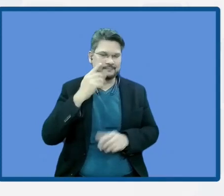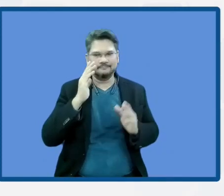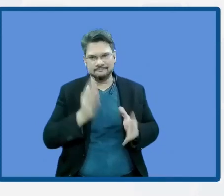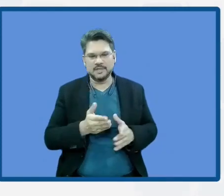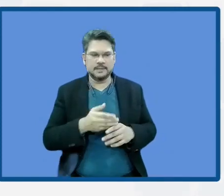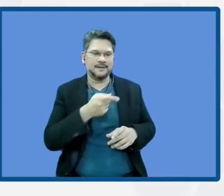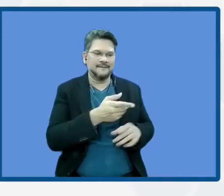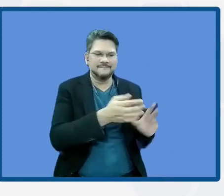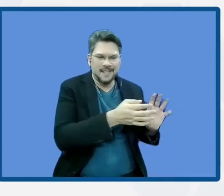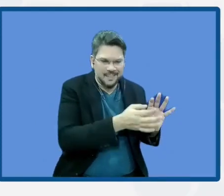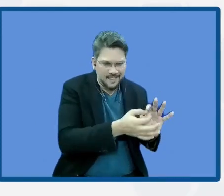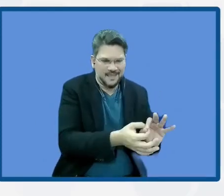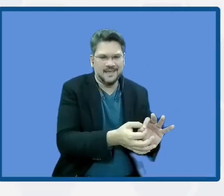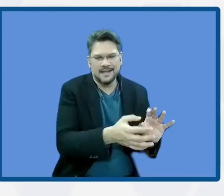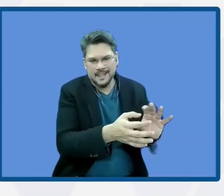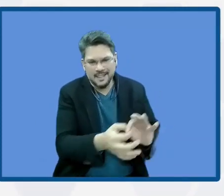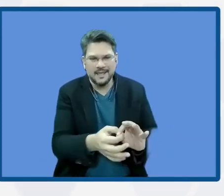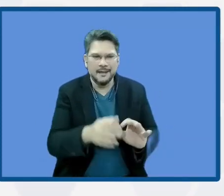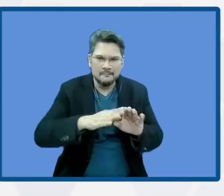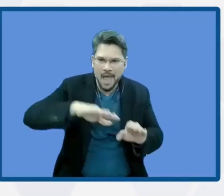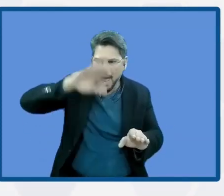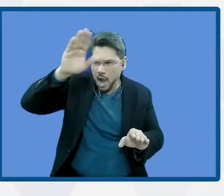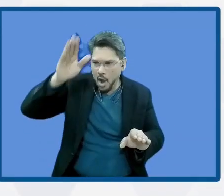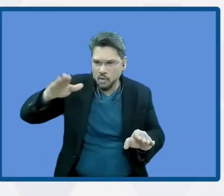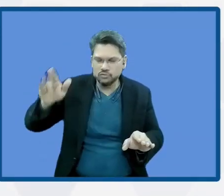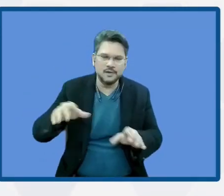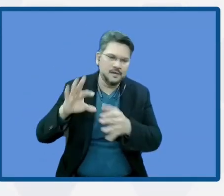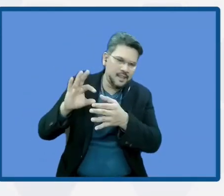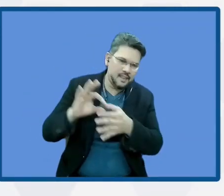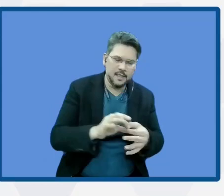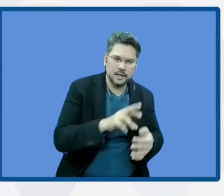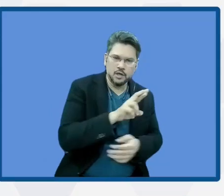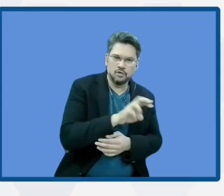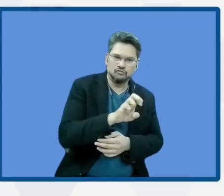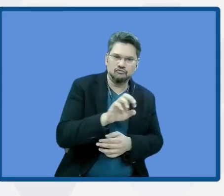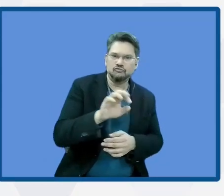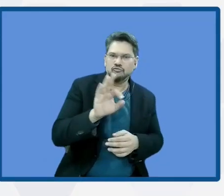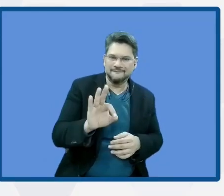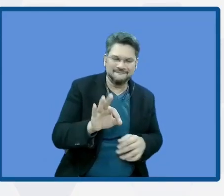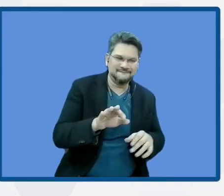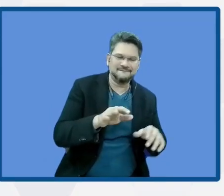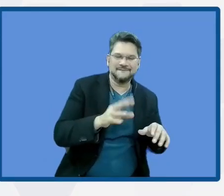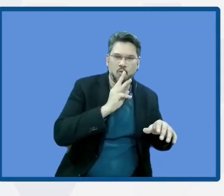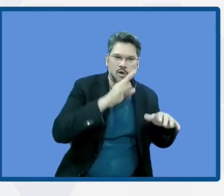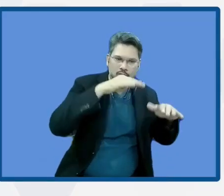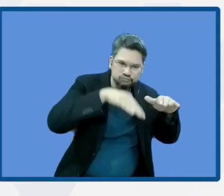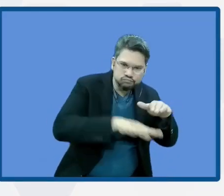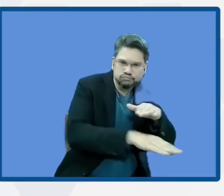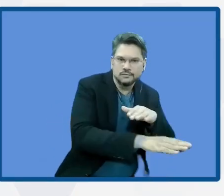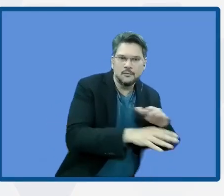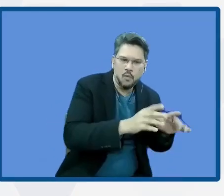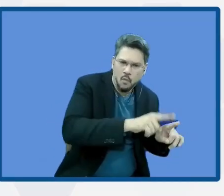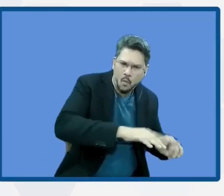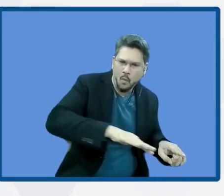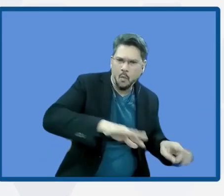part of the mountains, and everything is connected, ecologically speaking. If we see that from the